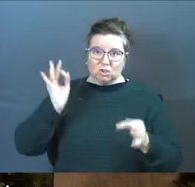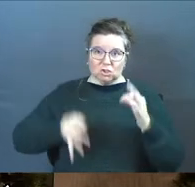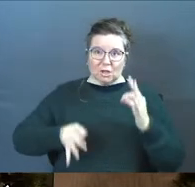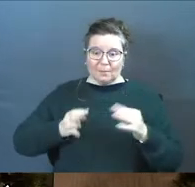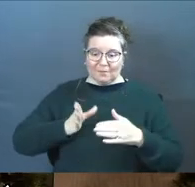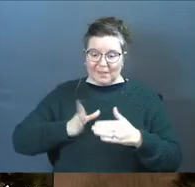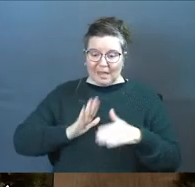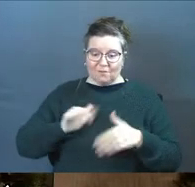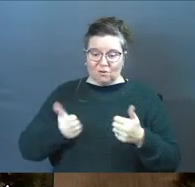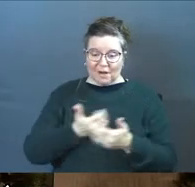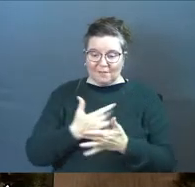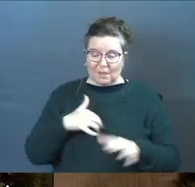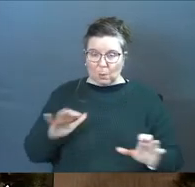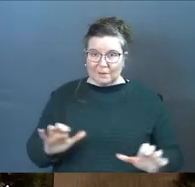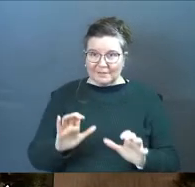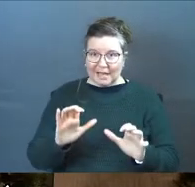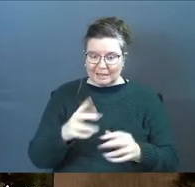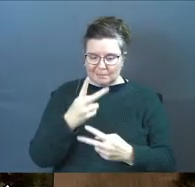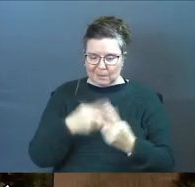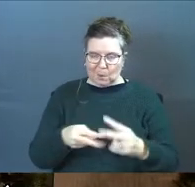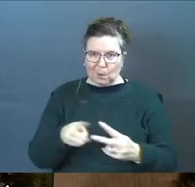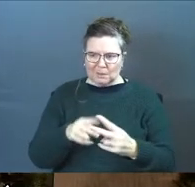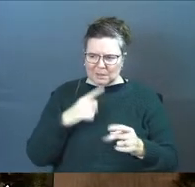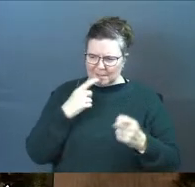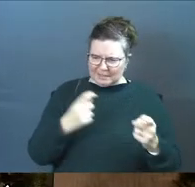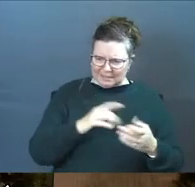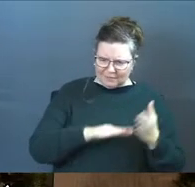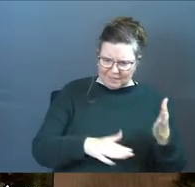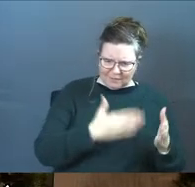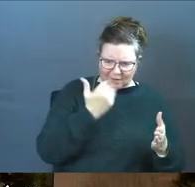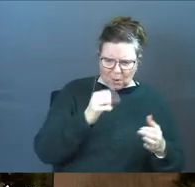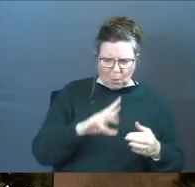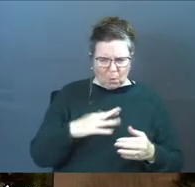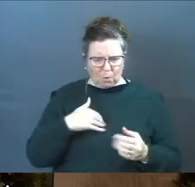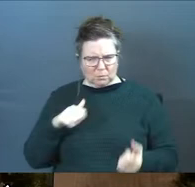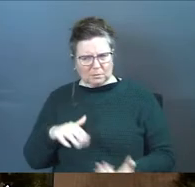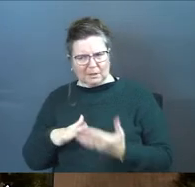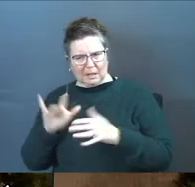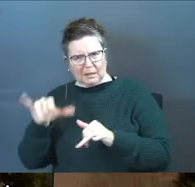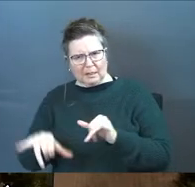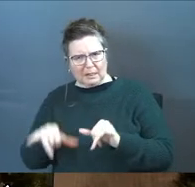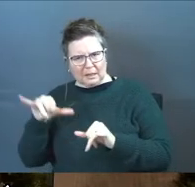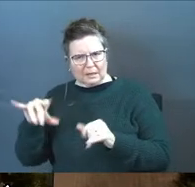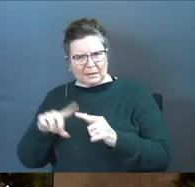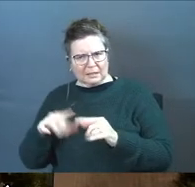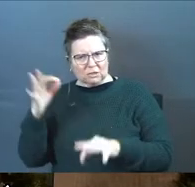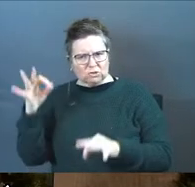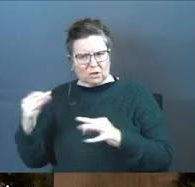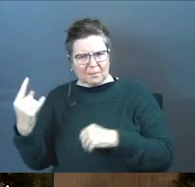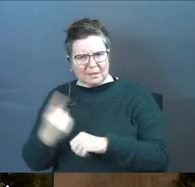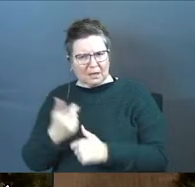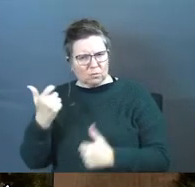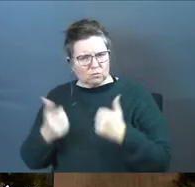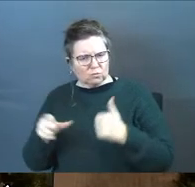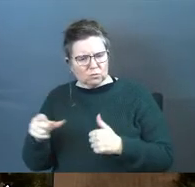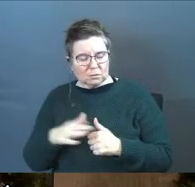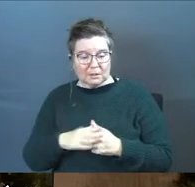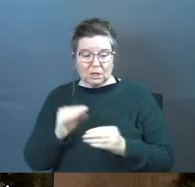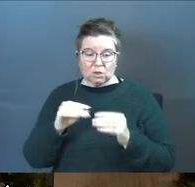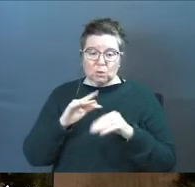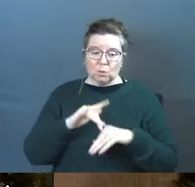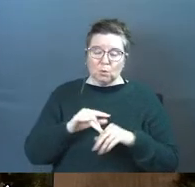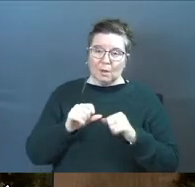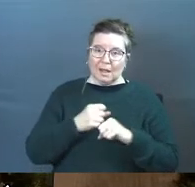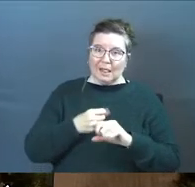end for all we've done. So are my sins forgiven and forgotten, or do they linger until judgment day? Could you